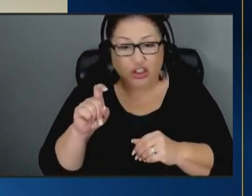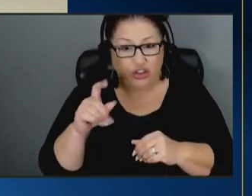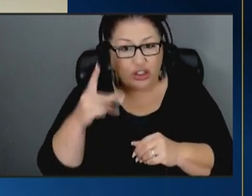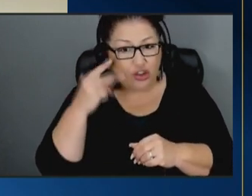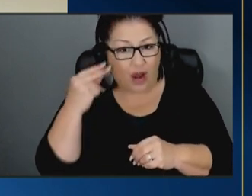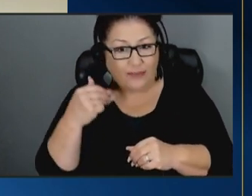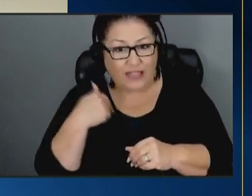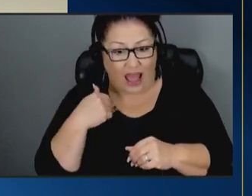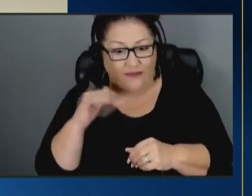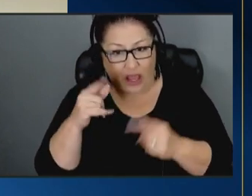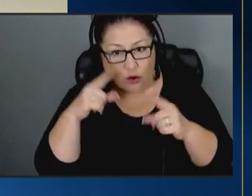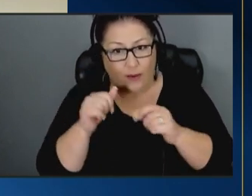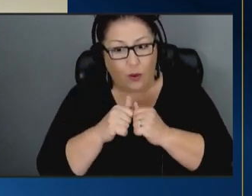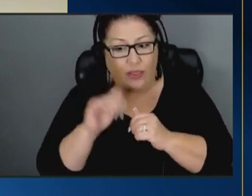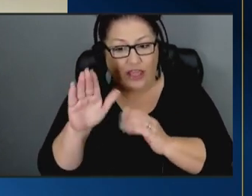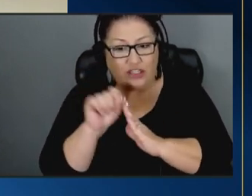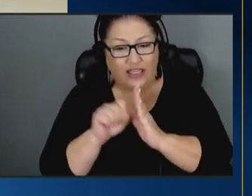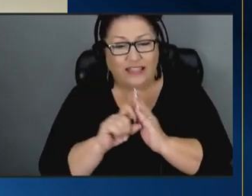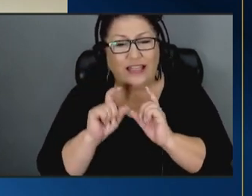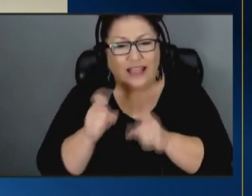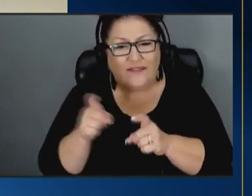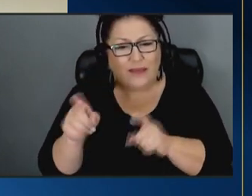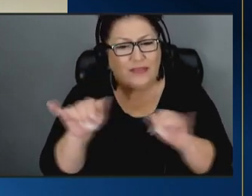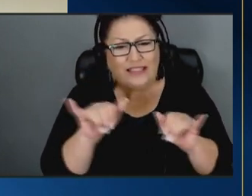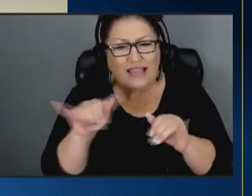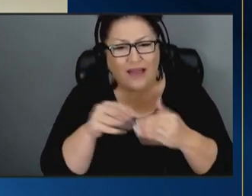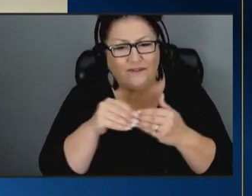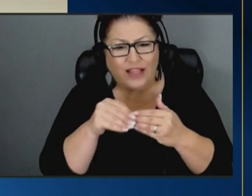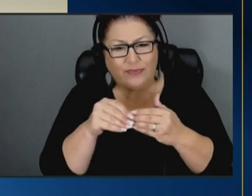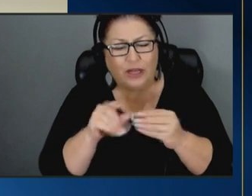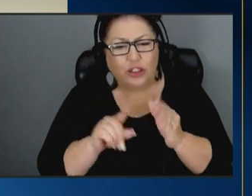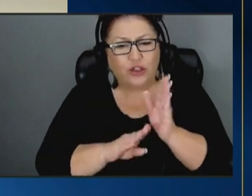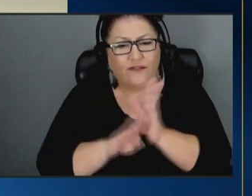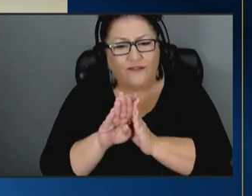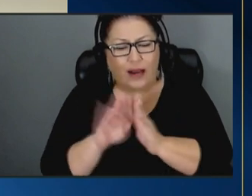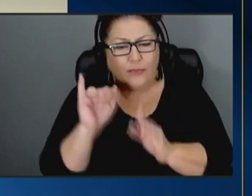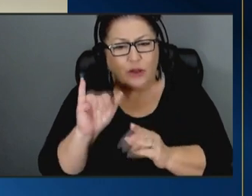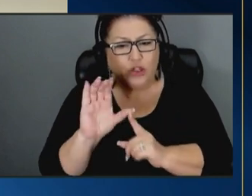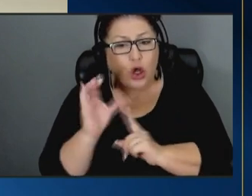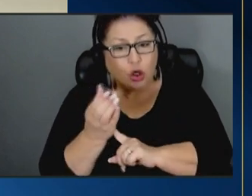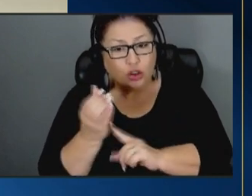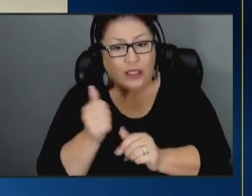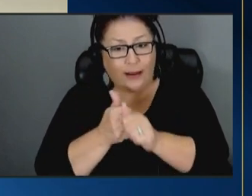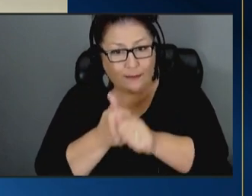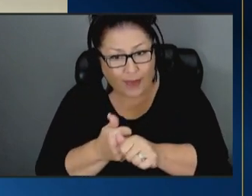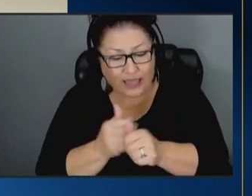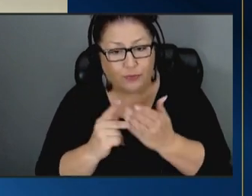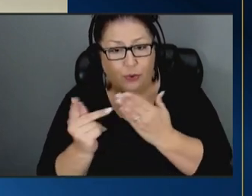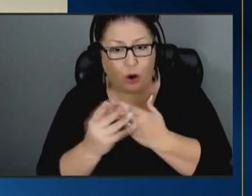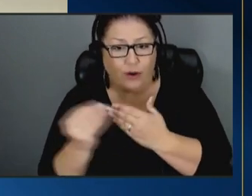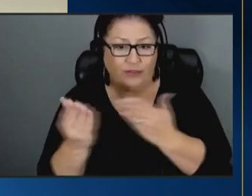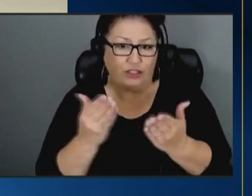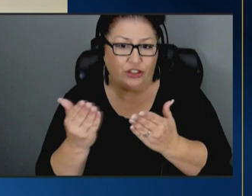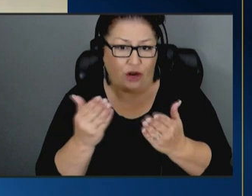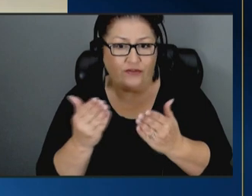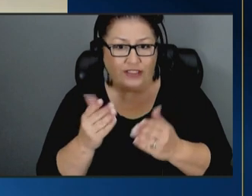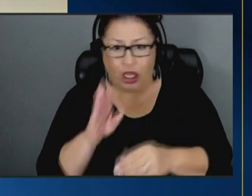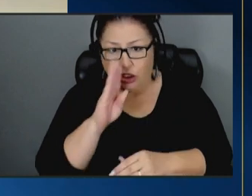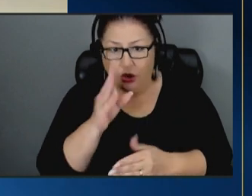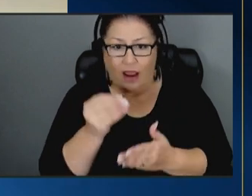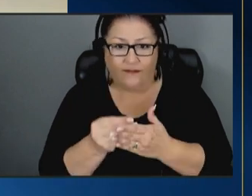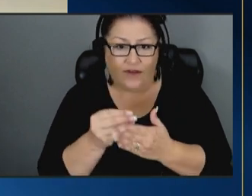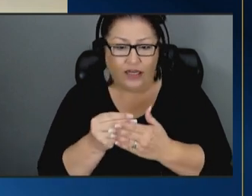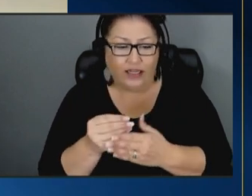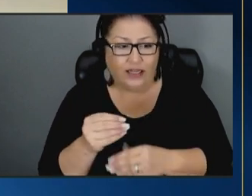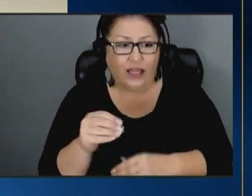states to give them the same flexibility to develop those culturally based programs and services as direct funded title 4e